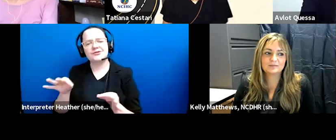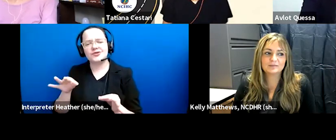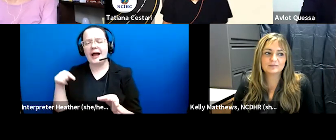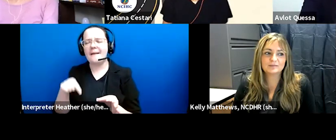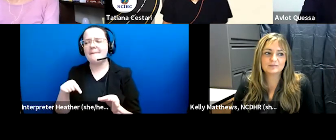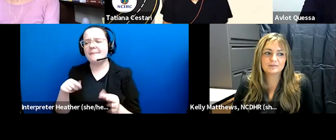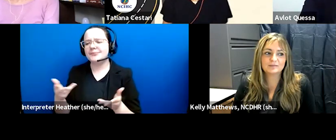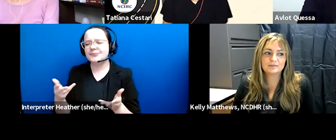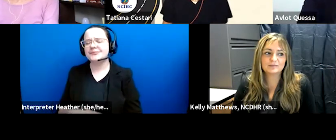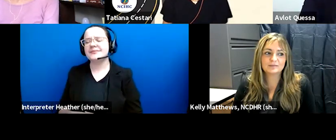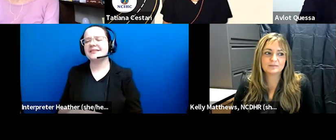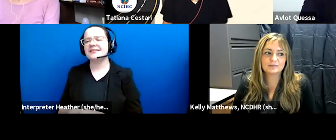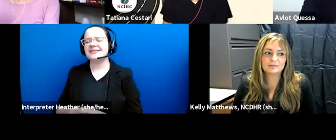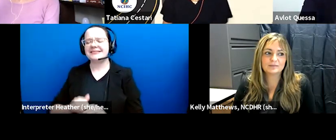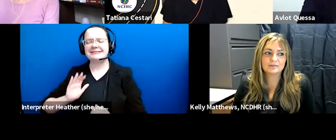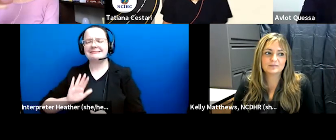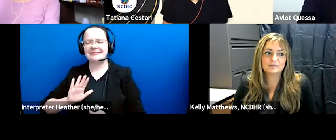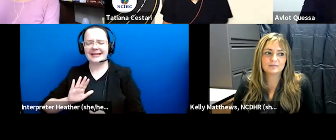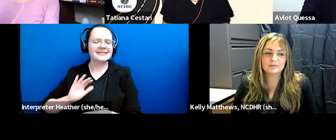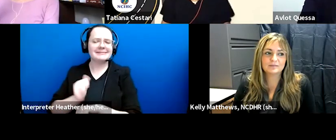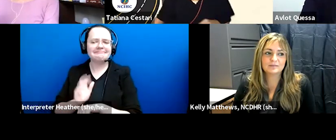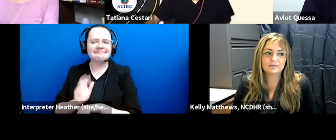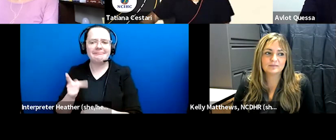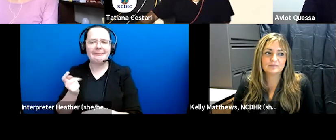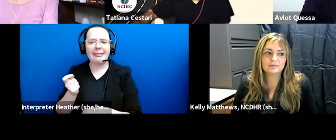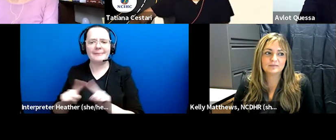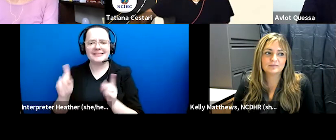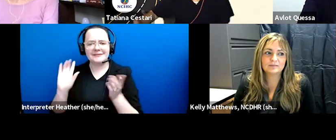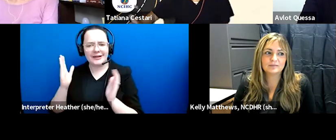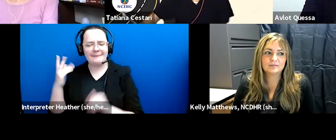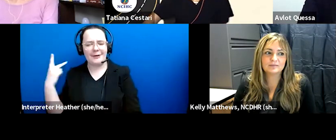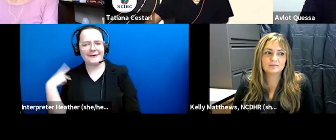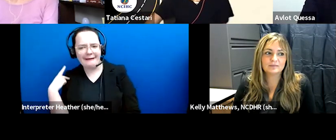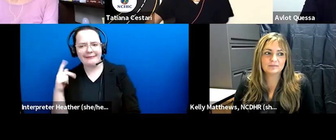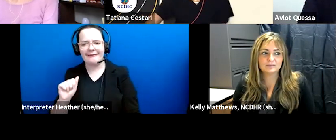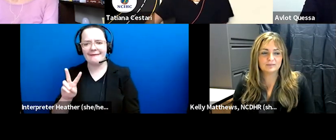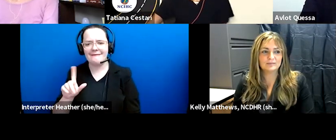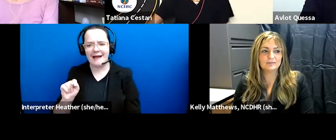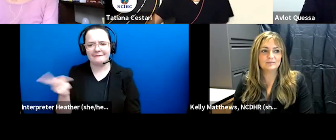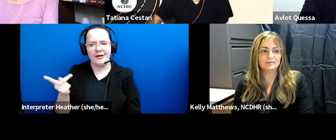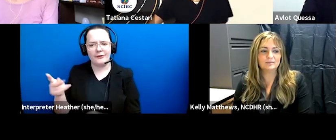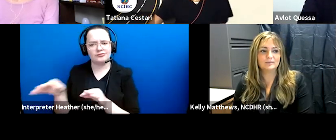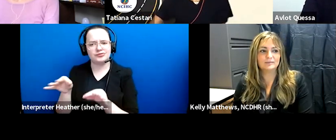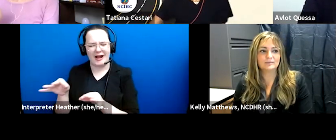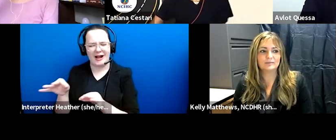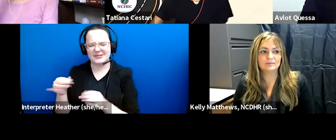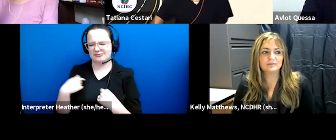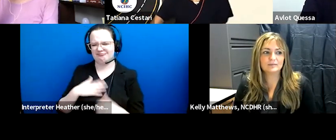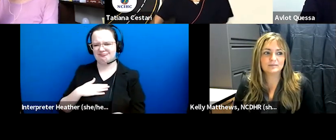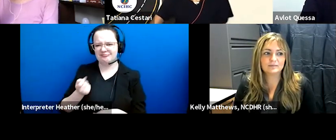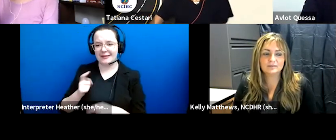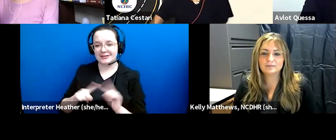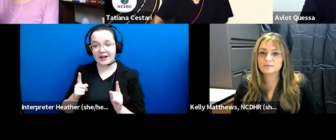the nature of it is a little bit different the setup from what avlo and kelly have mentioned um though they both